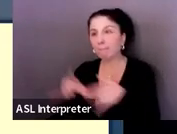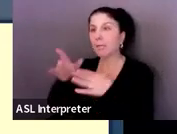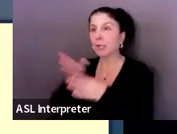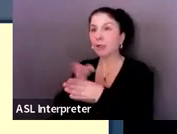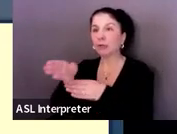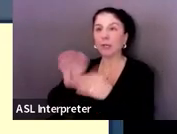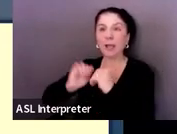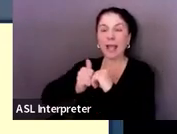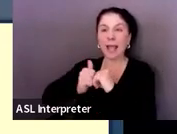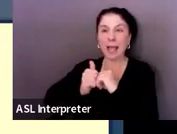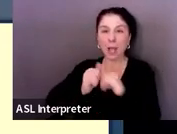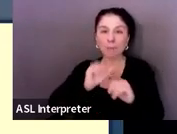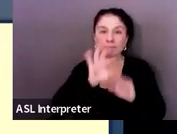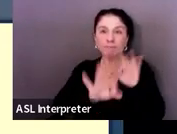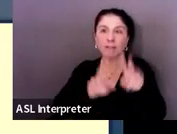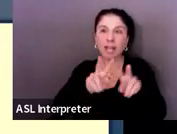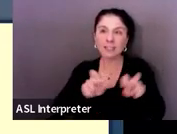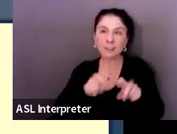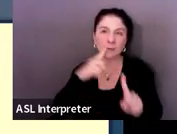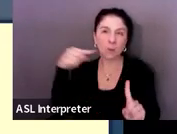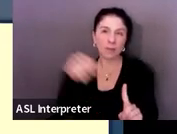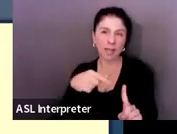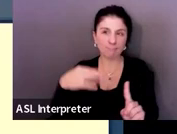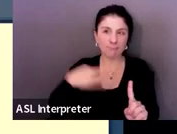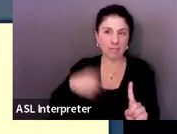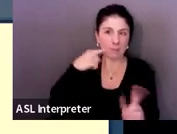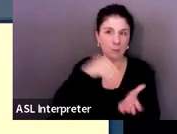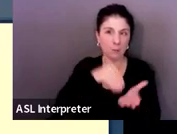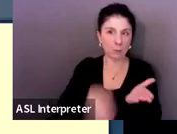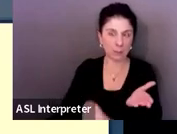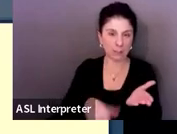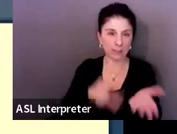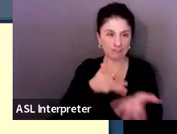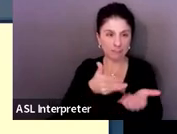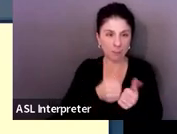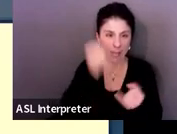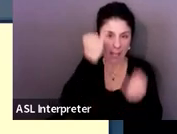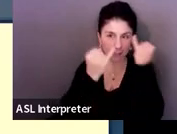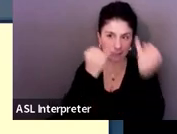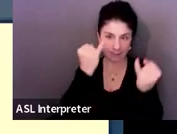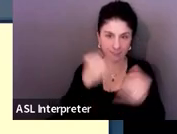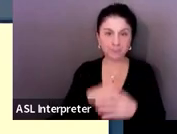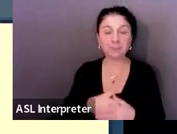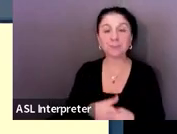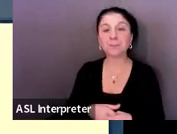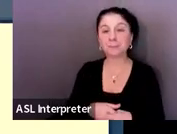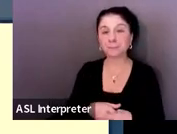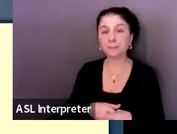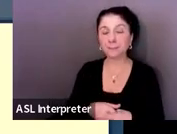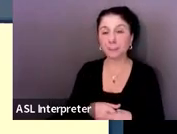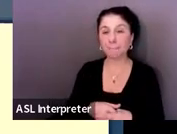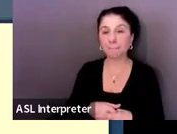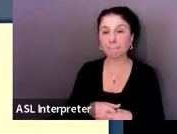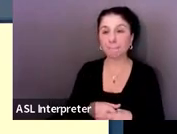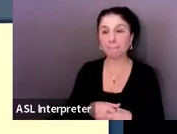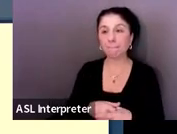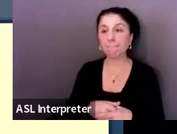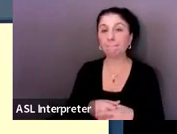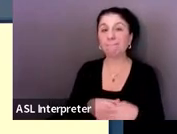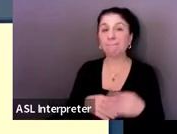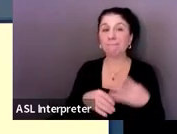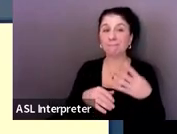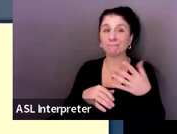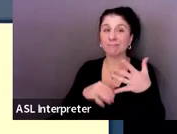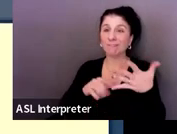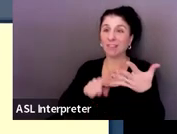And so just really working with them to get those ideas. And then also remembering that the student must be